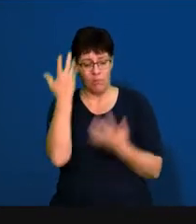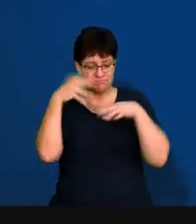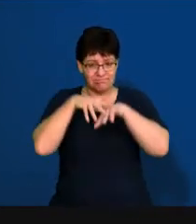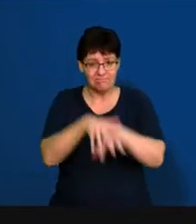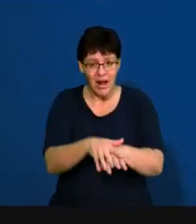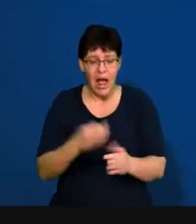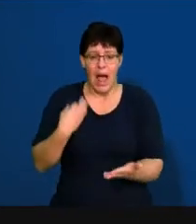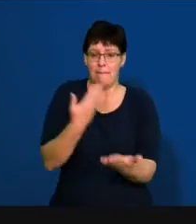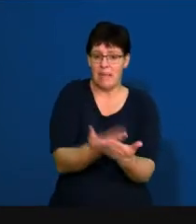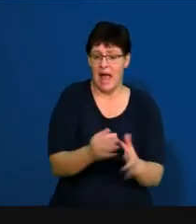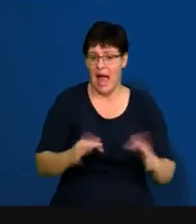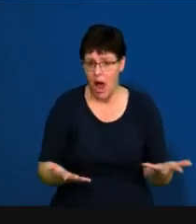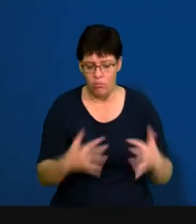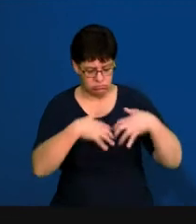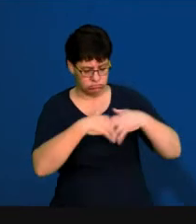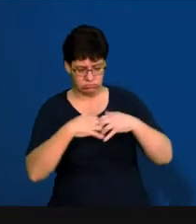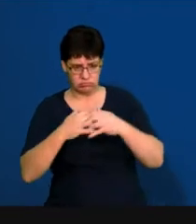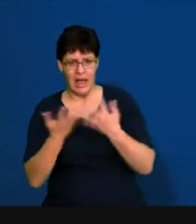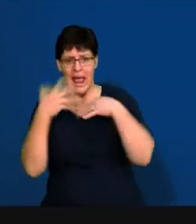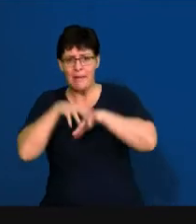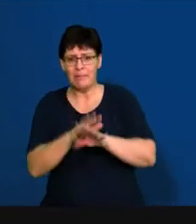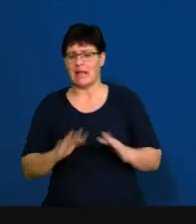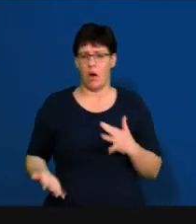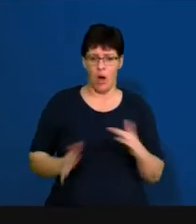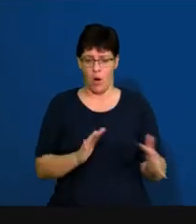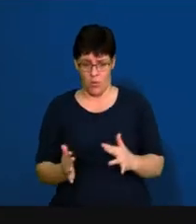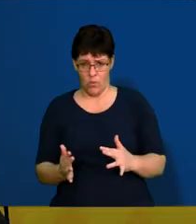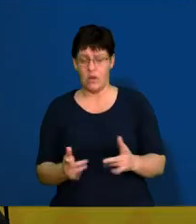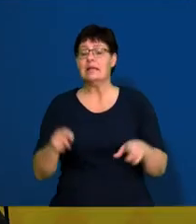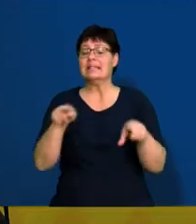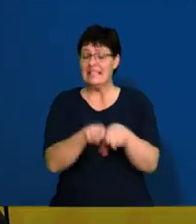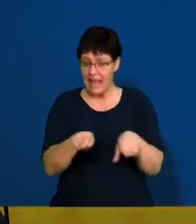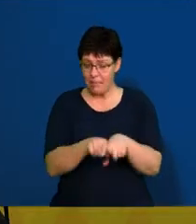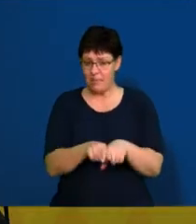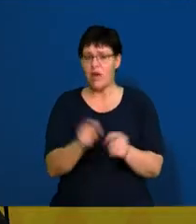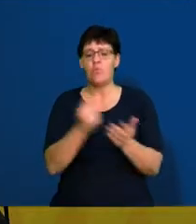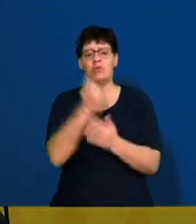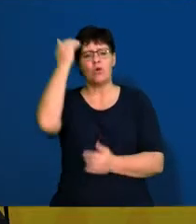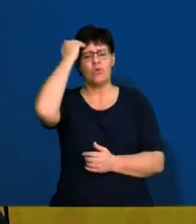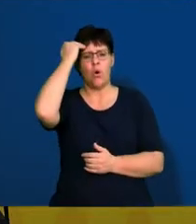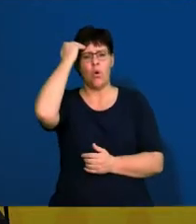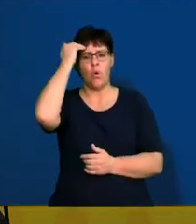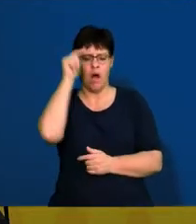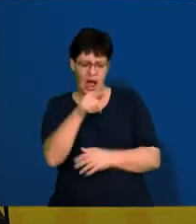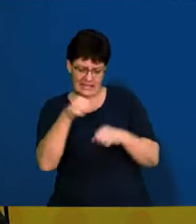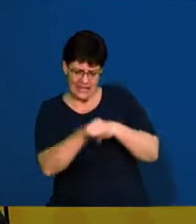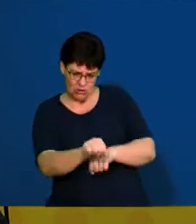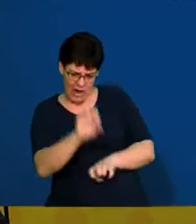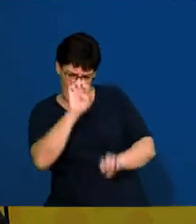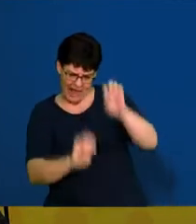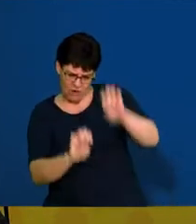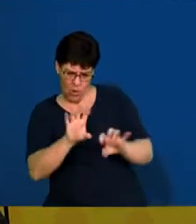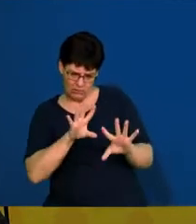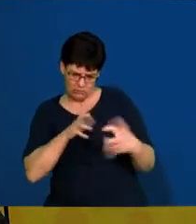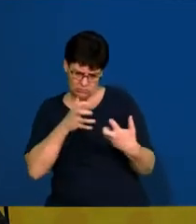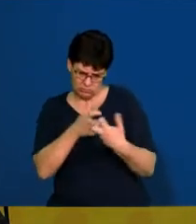to formulate them, and how to implement them. And then you'll also need to know how do you evaluate a strategy, and what